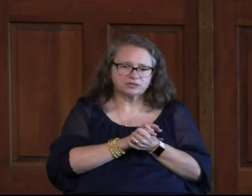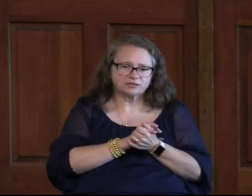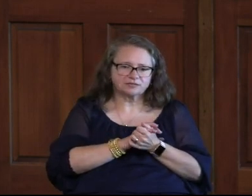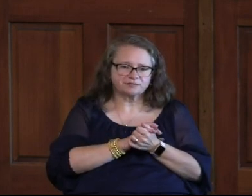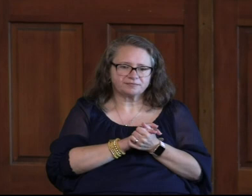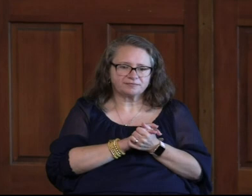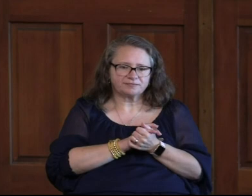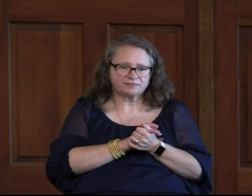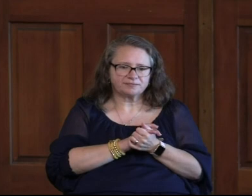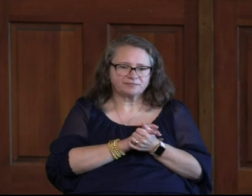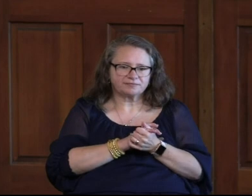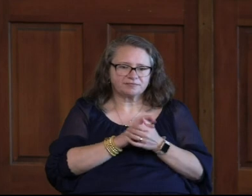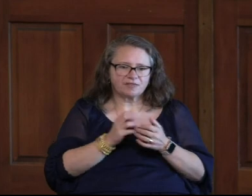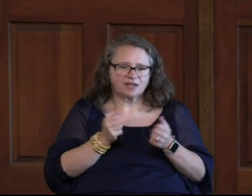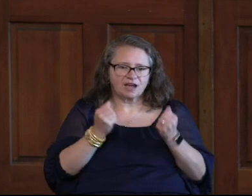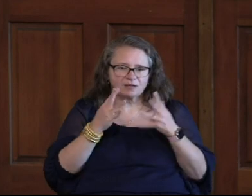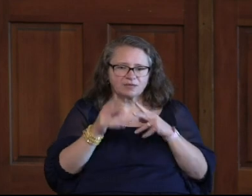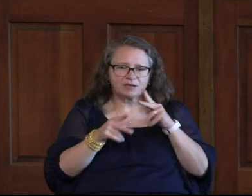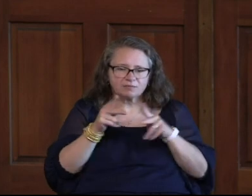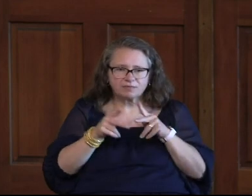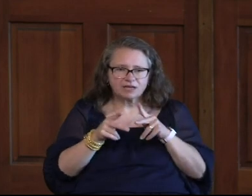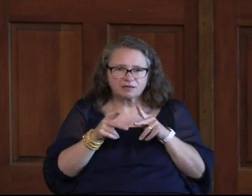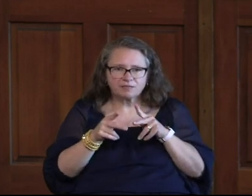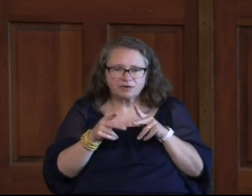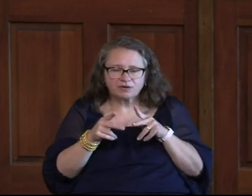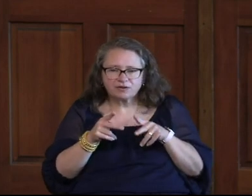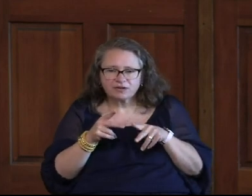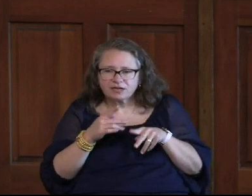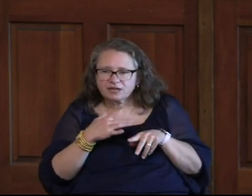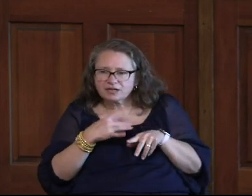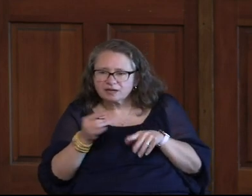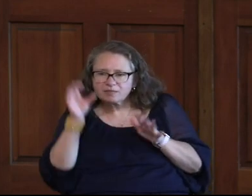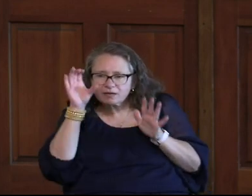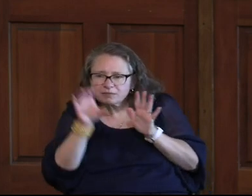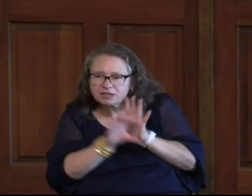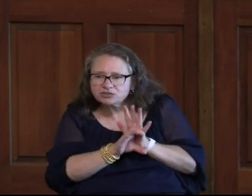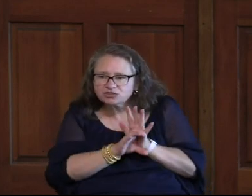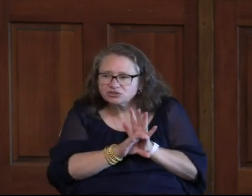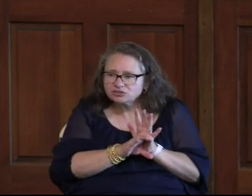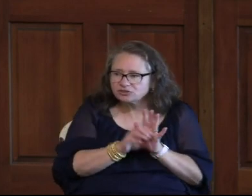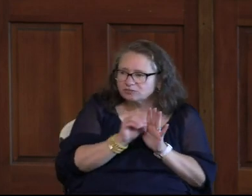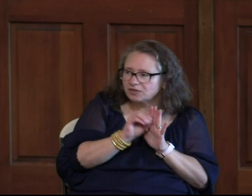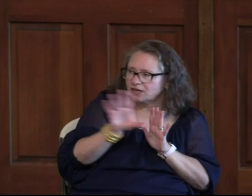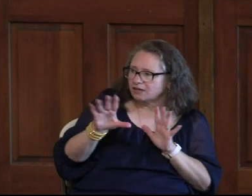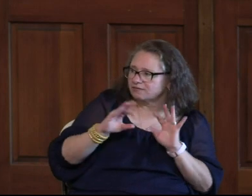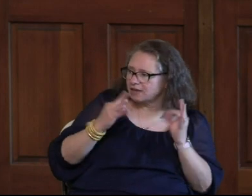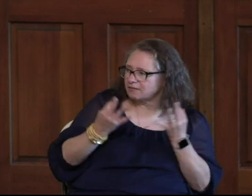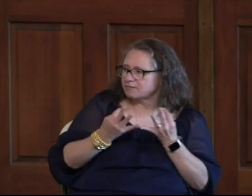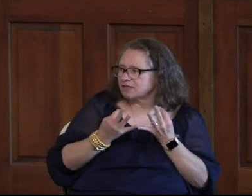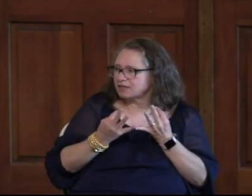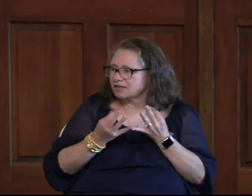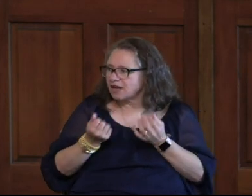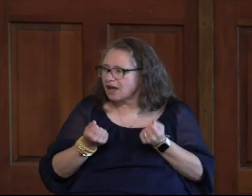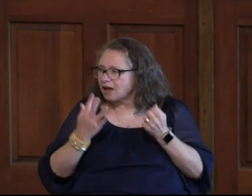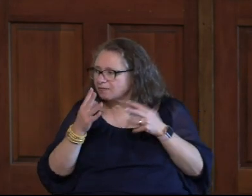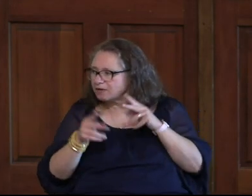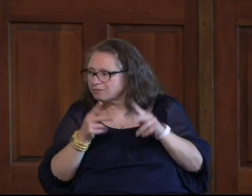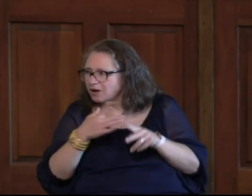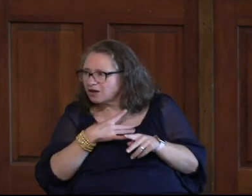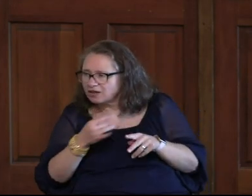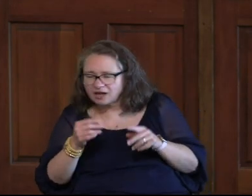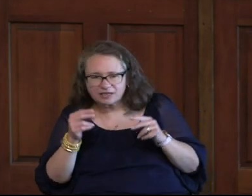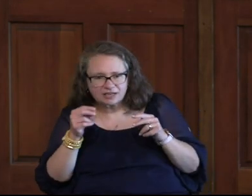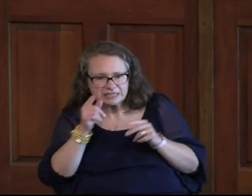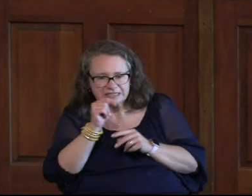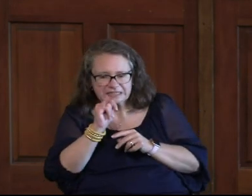You Know You Know How Many People Are Going To Like My Like My Picture That I Just Posted About My Family You Know How Many People Are Going To Like